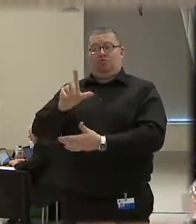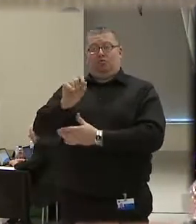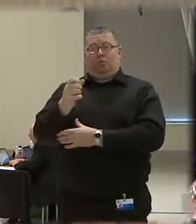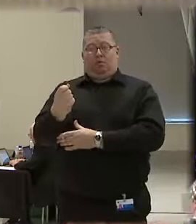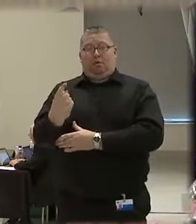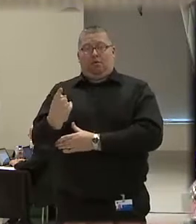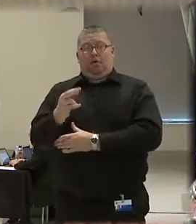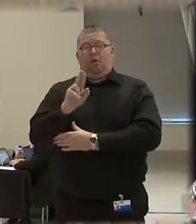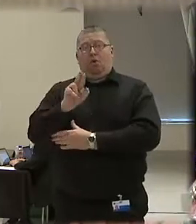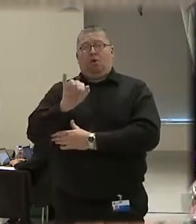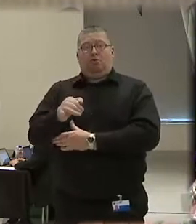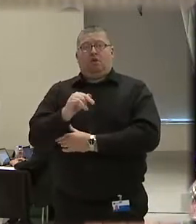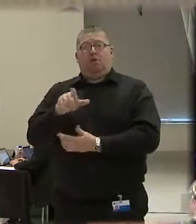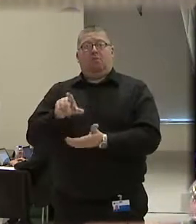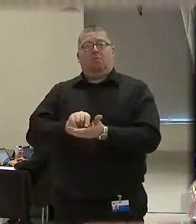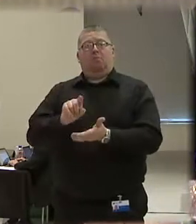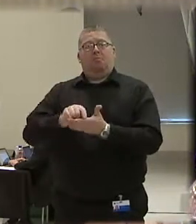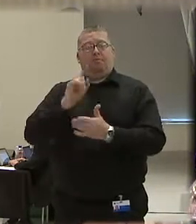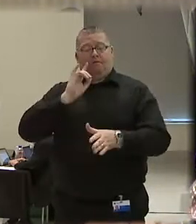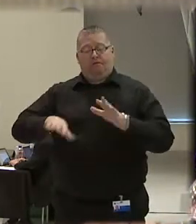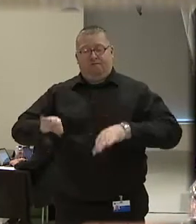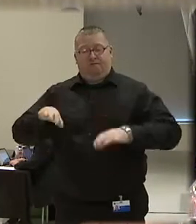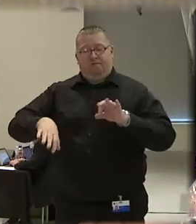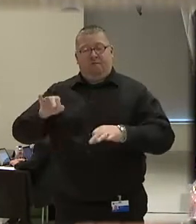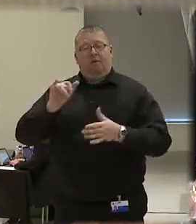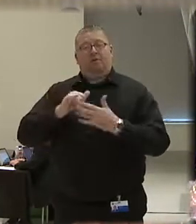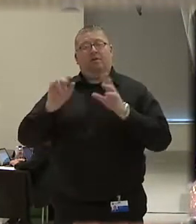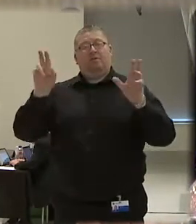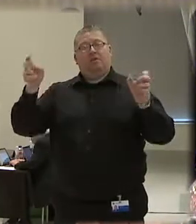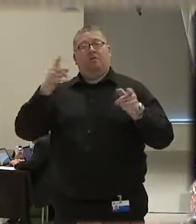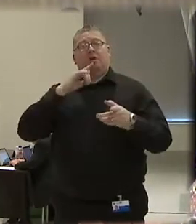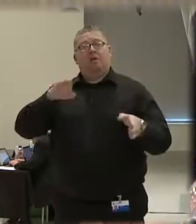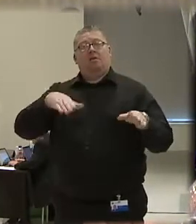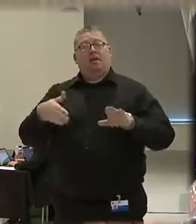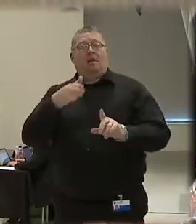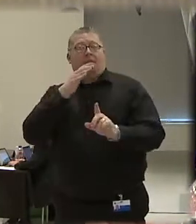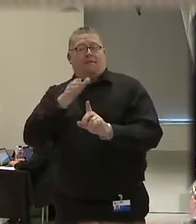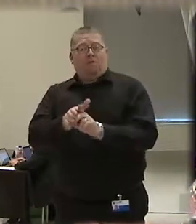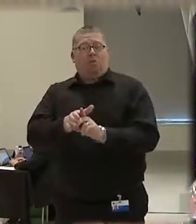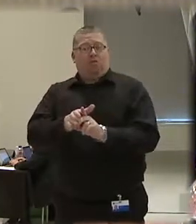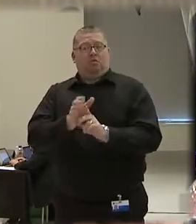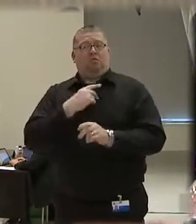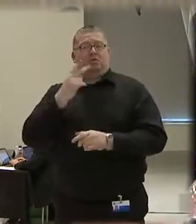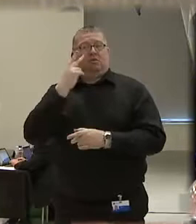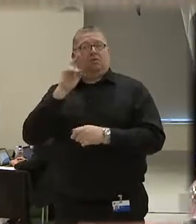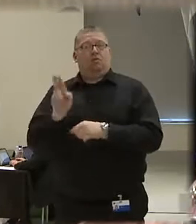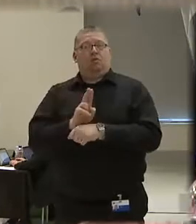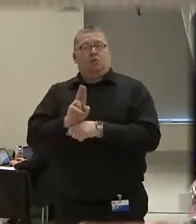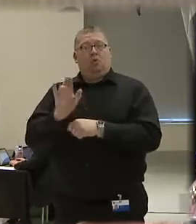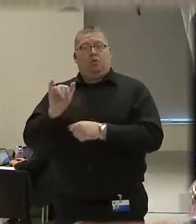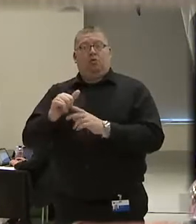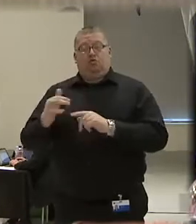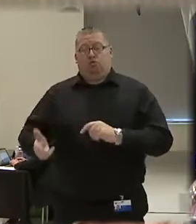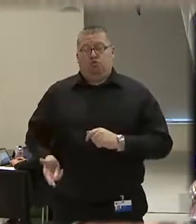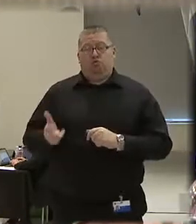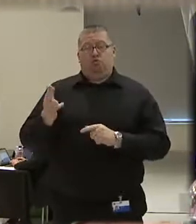the RJ published its findings in a five-part series titled Deadly Force, When Las Vegas Officers Shoot and Kill.